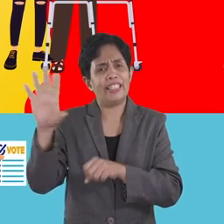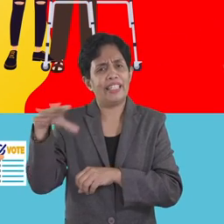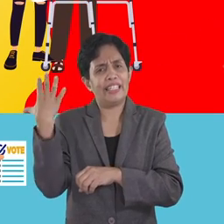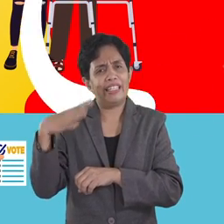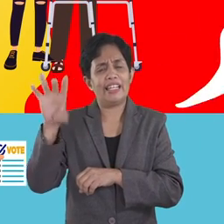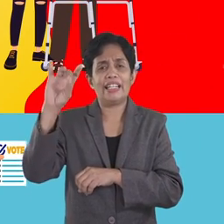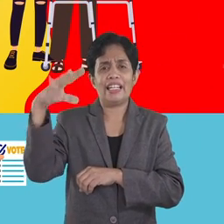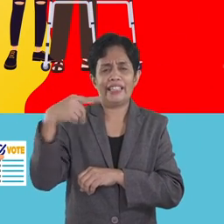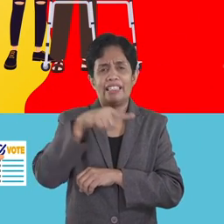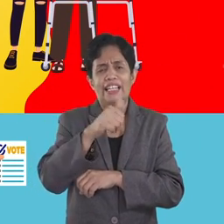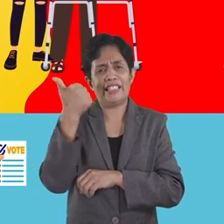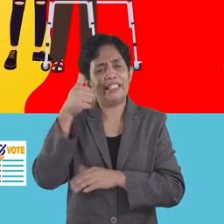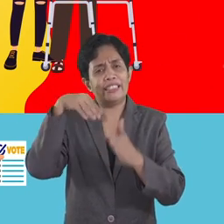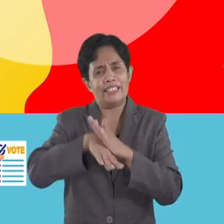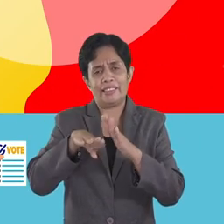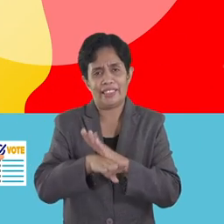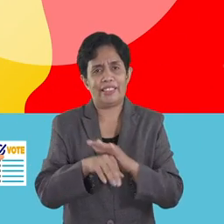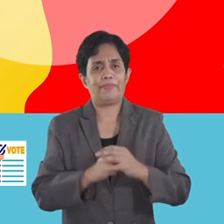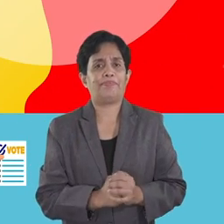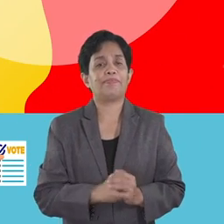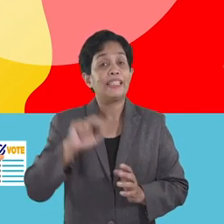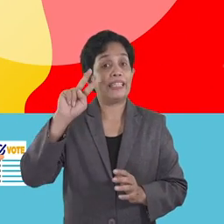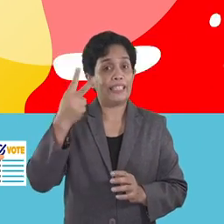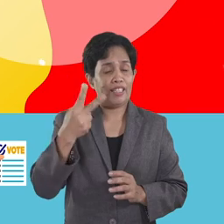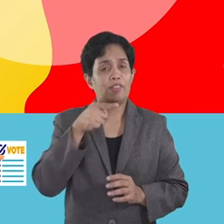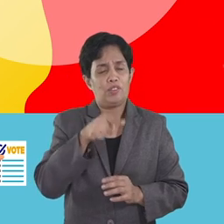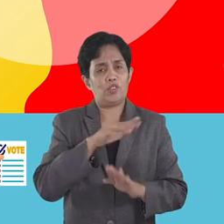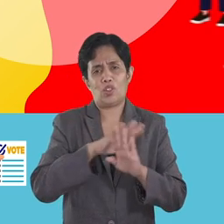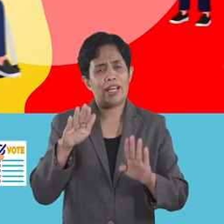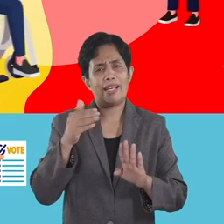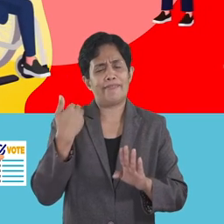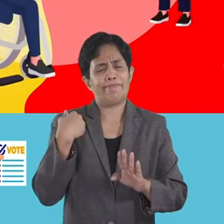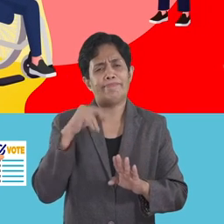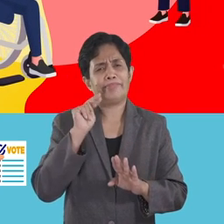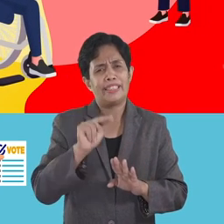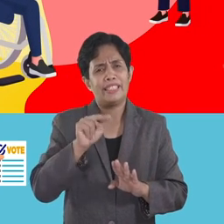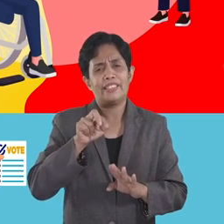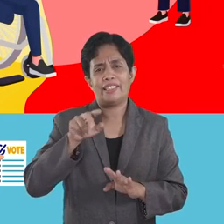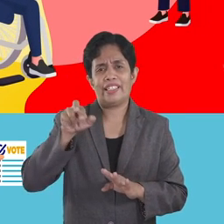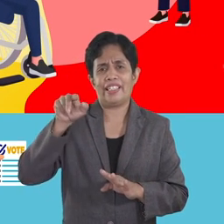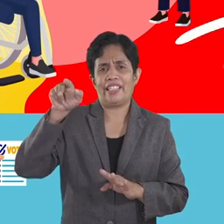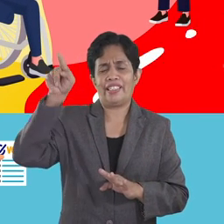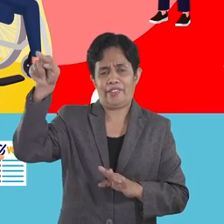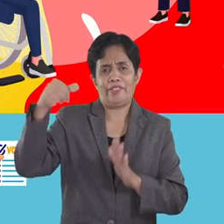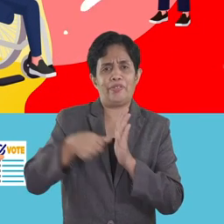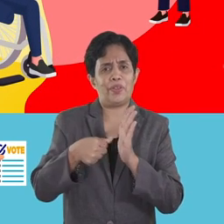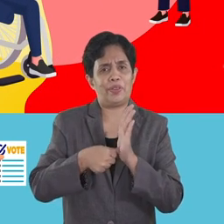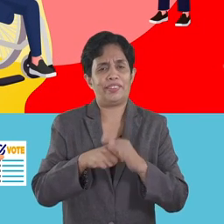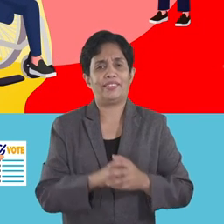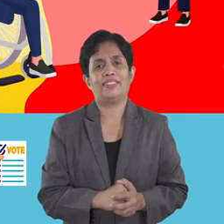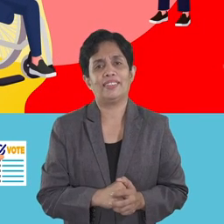and other accessibility features. Second, you do not have to negotiate the staircases to vote.